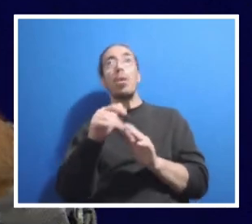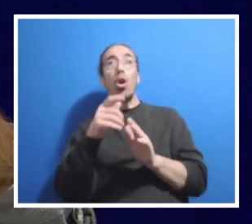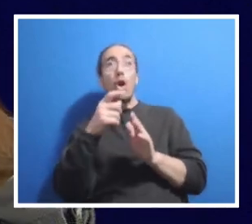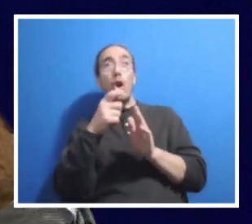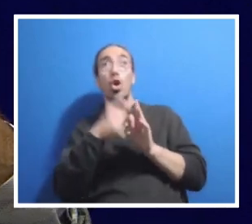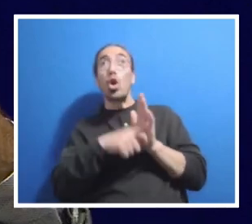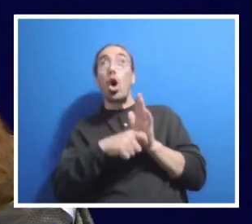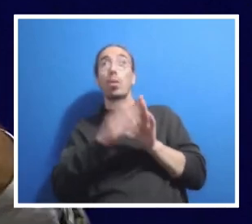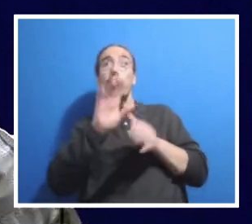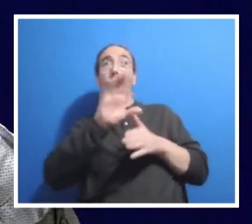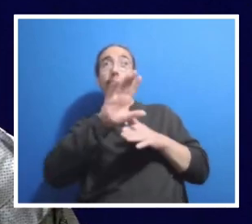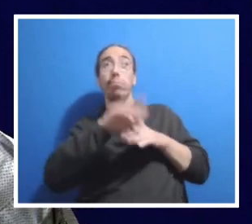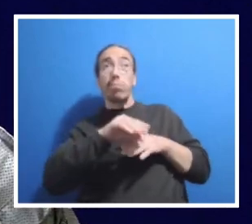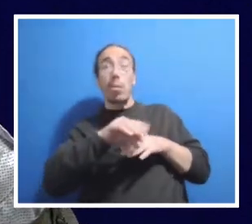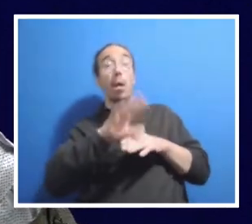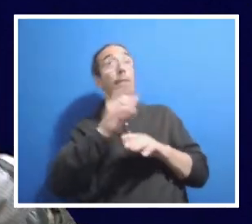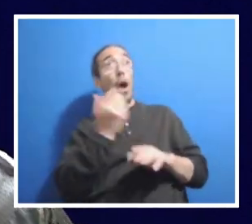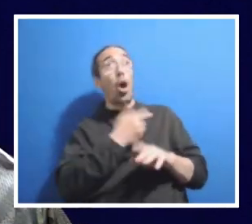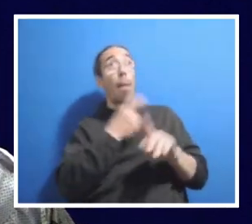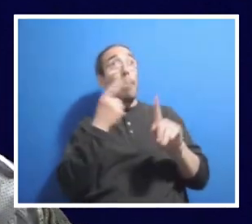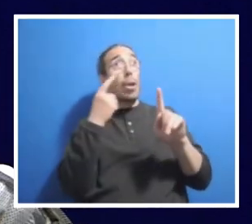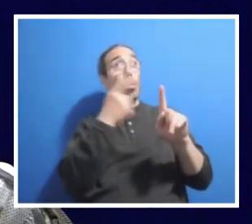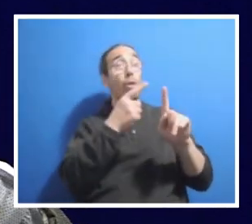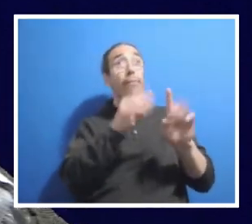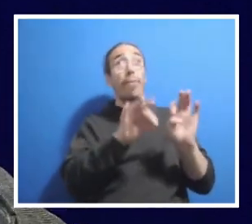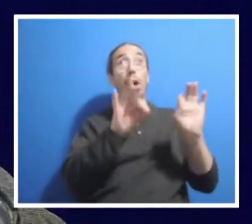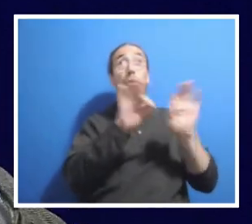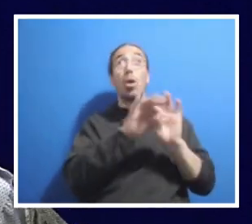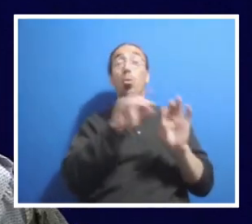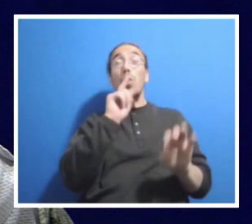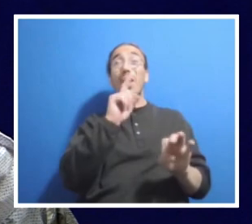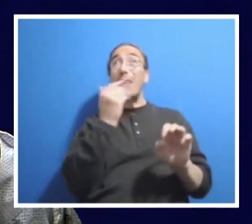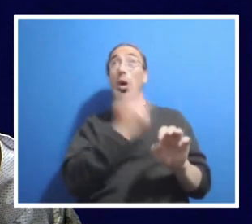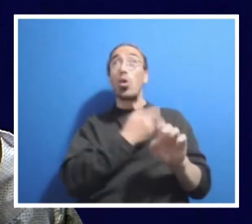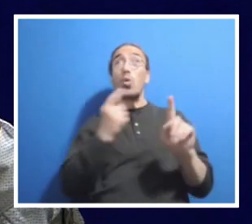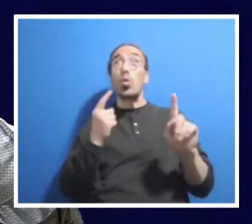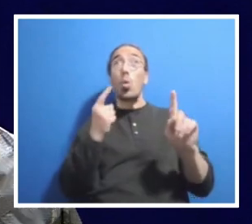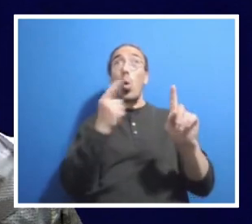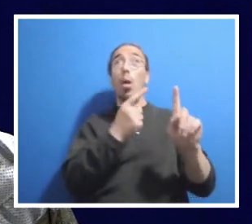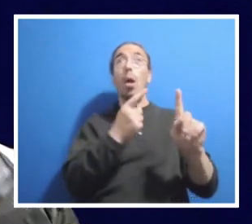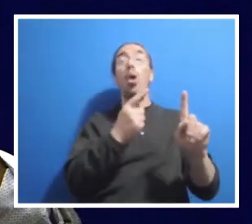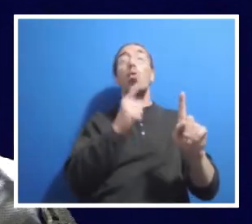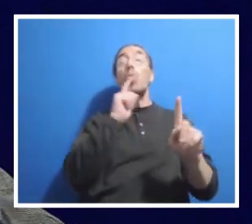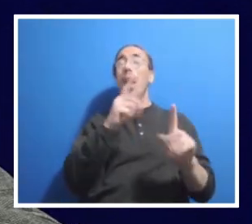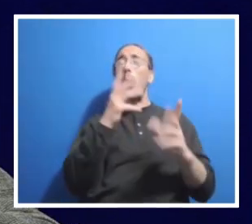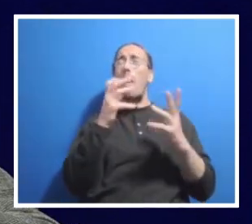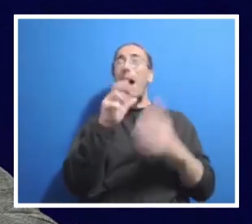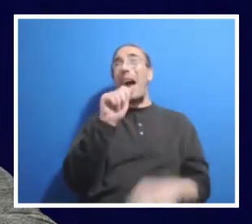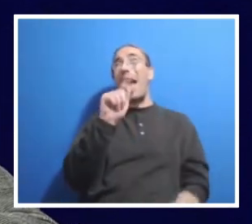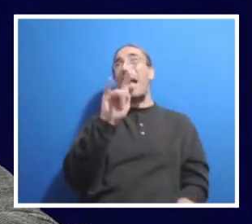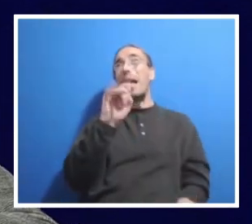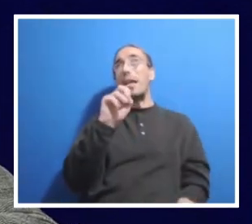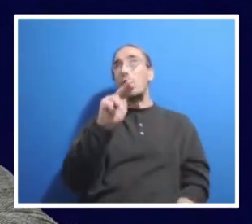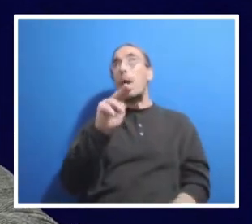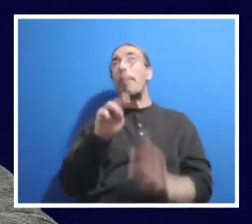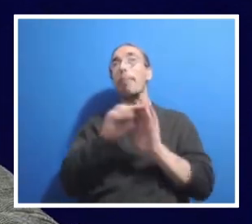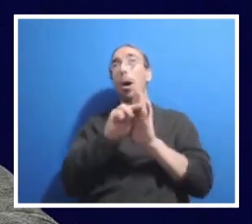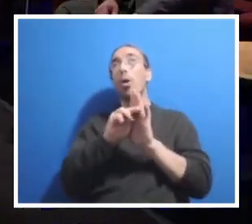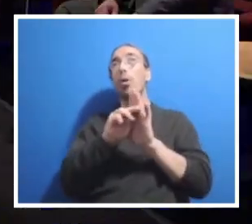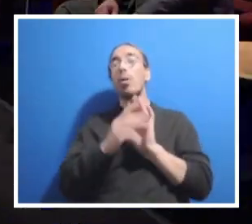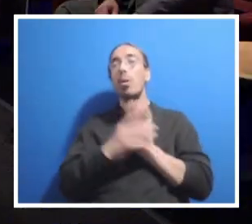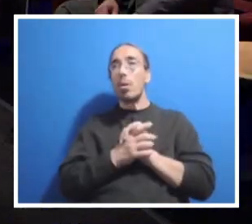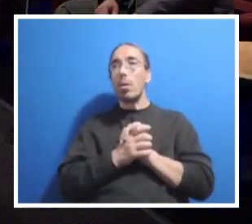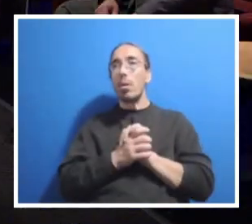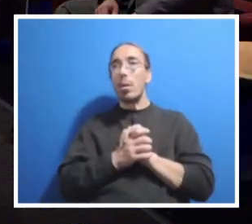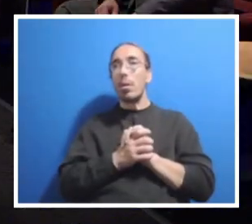because the vision, mission, and values really is the goal. And we want to have an allocation model that lets us do that. And we have a